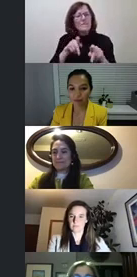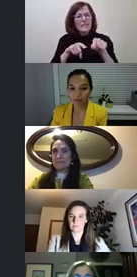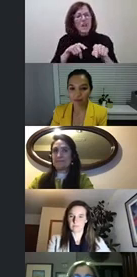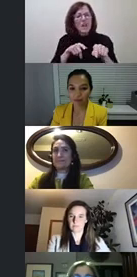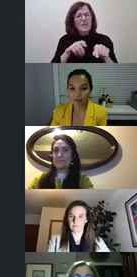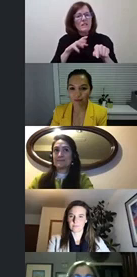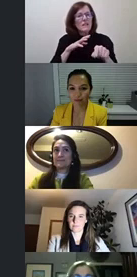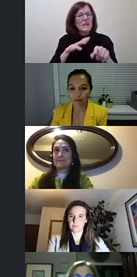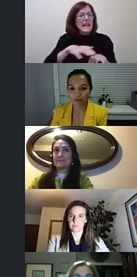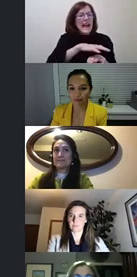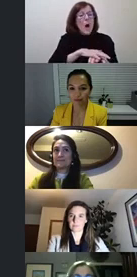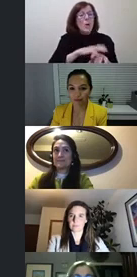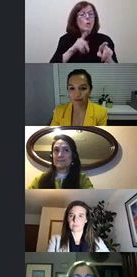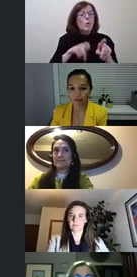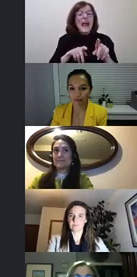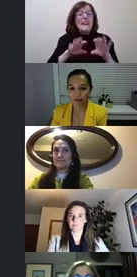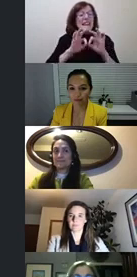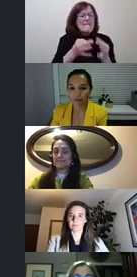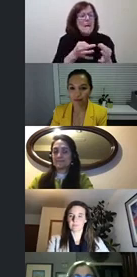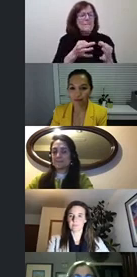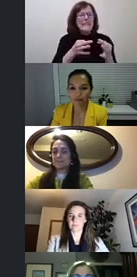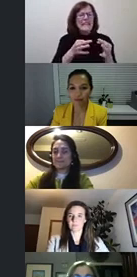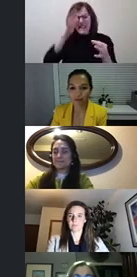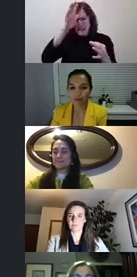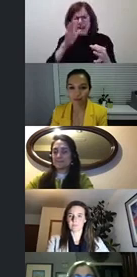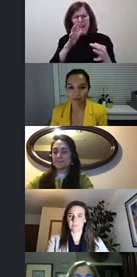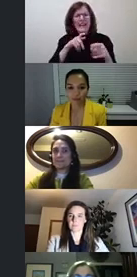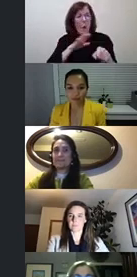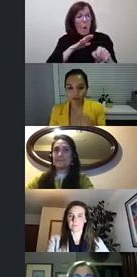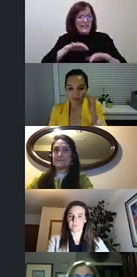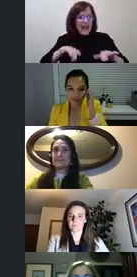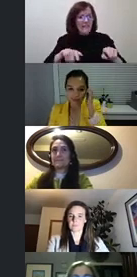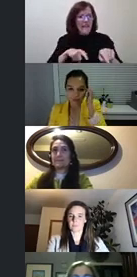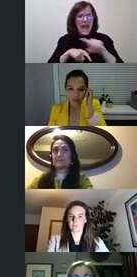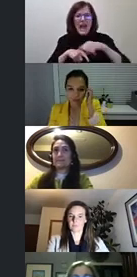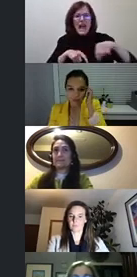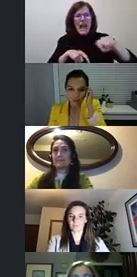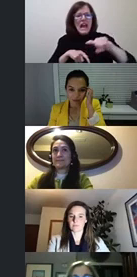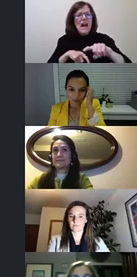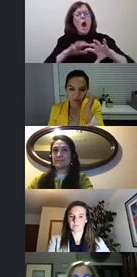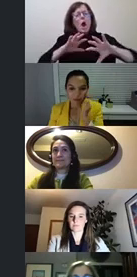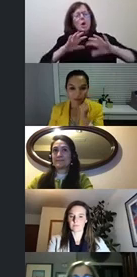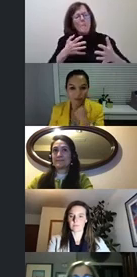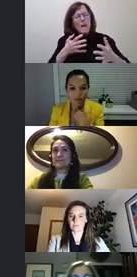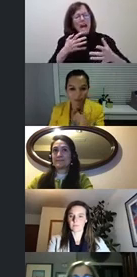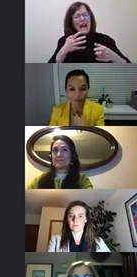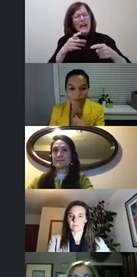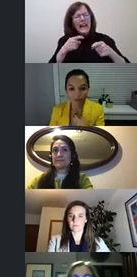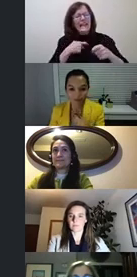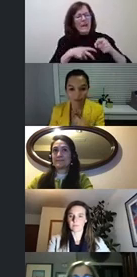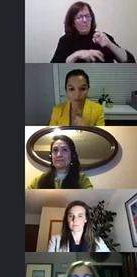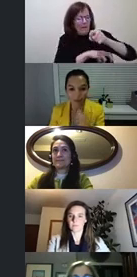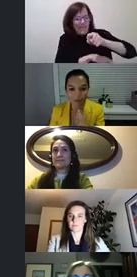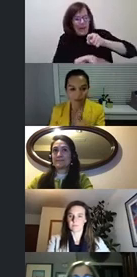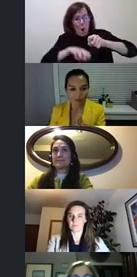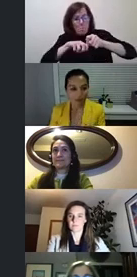you wish to say uh how we start to bridge that together and that comes with networking and I